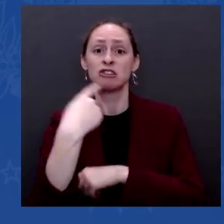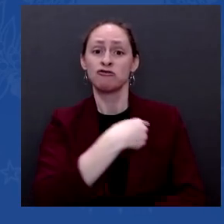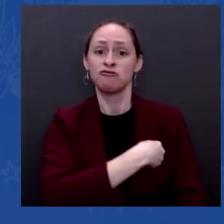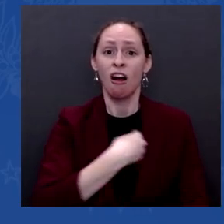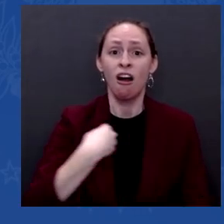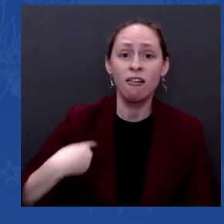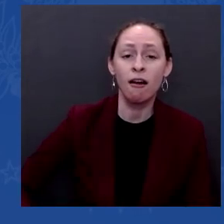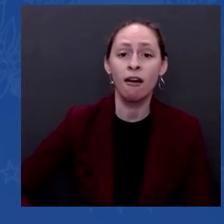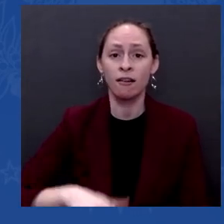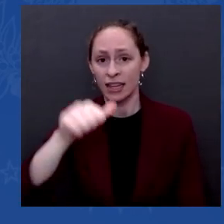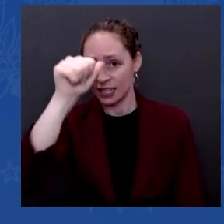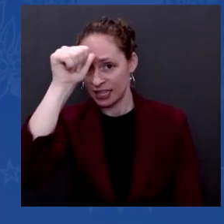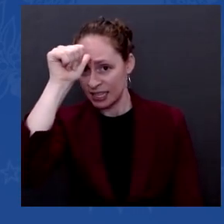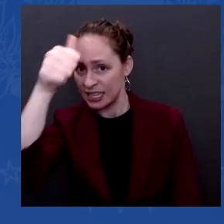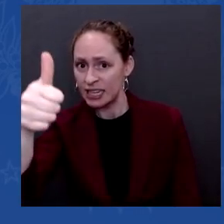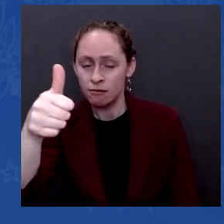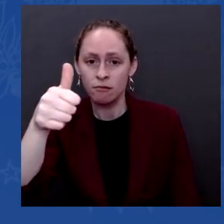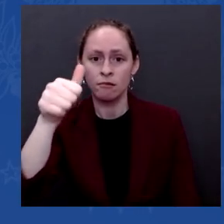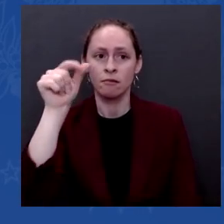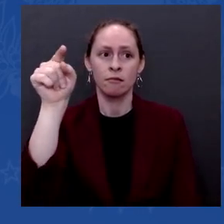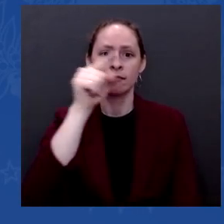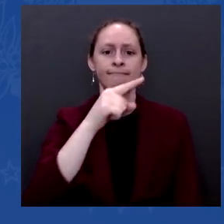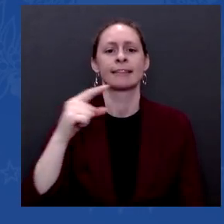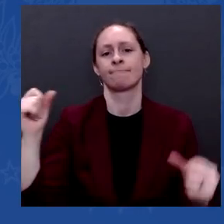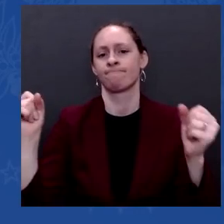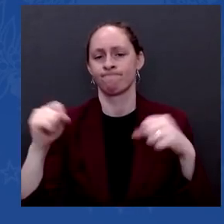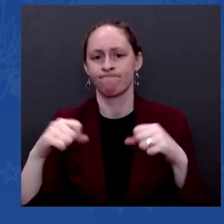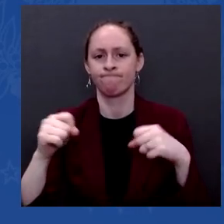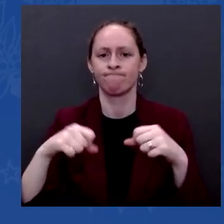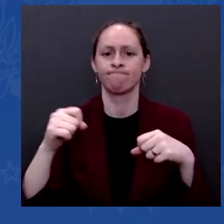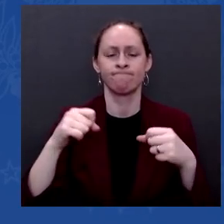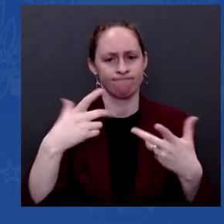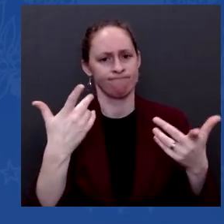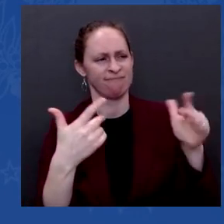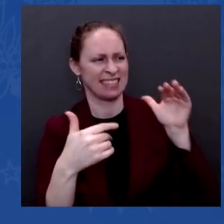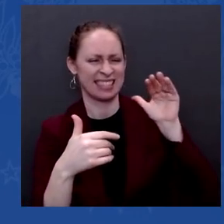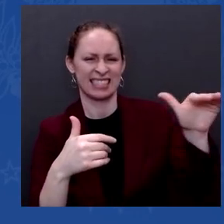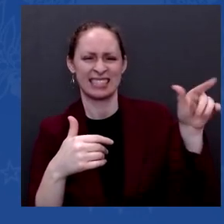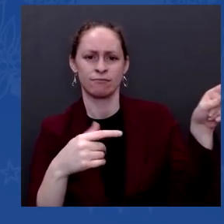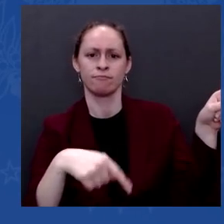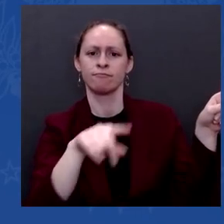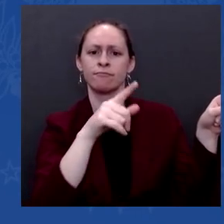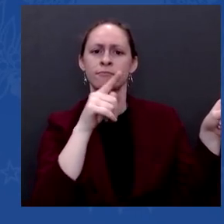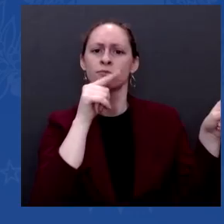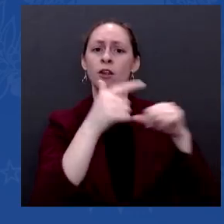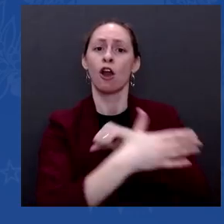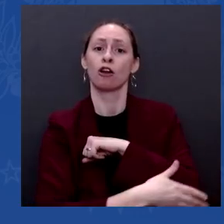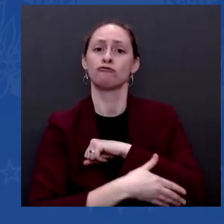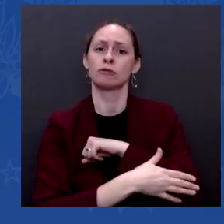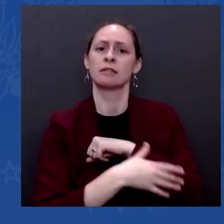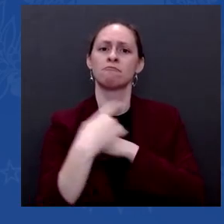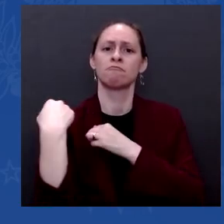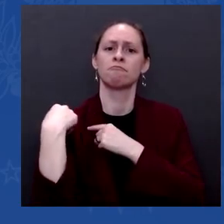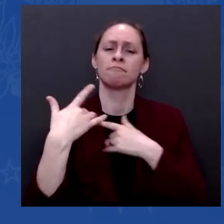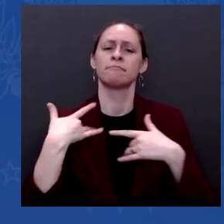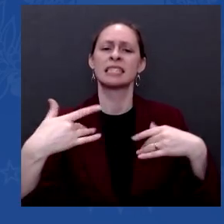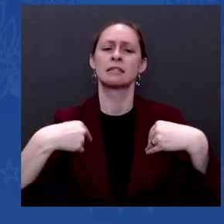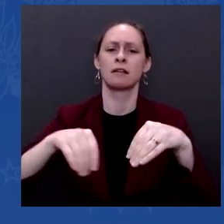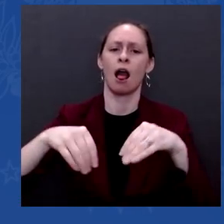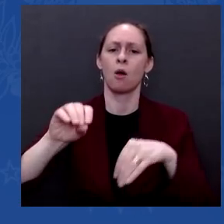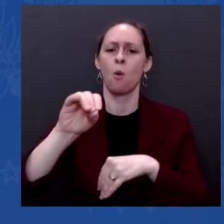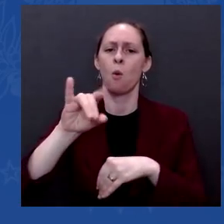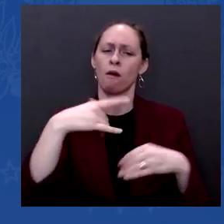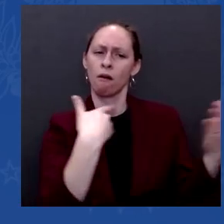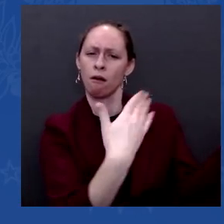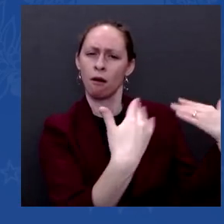reserve to release more into the market. So that that brought down the price about 12, 15 cents a gallon some